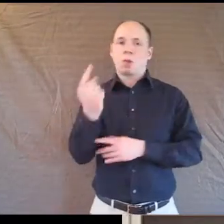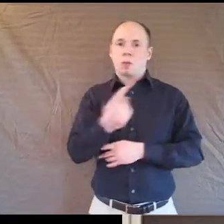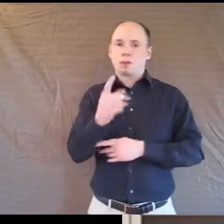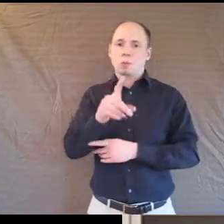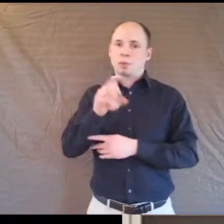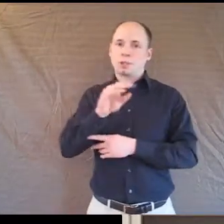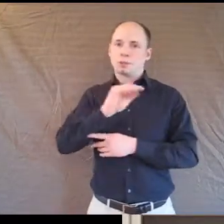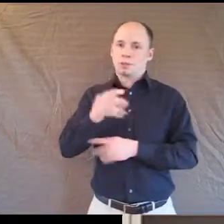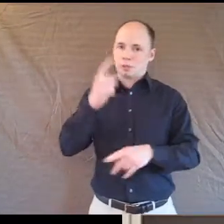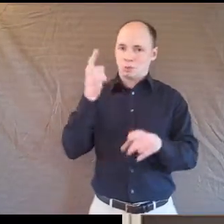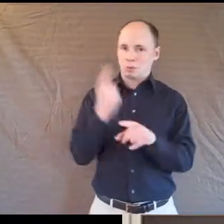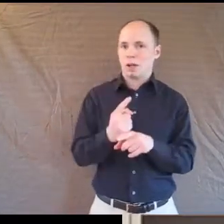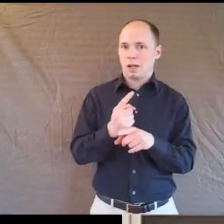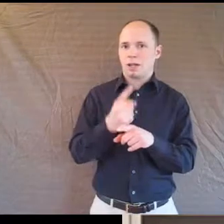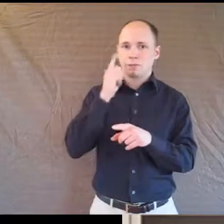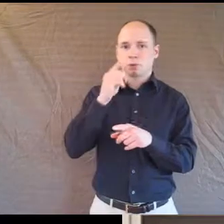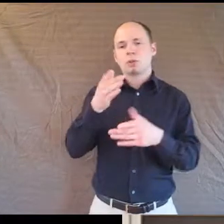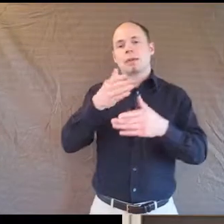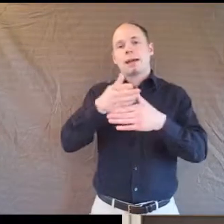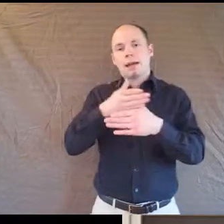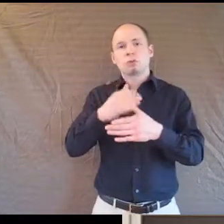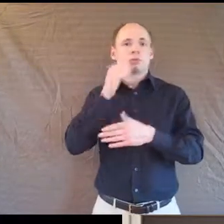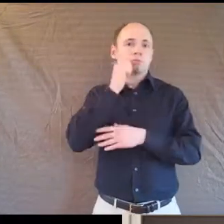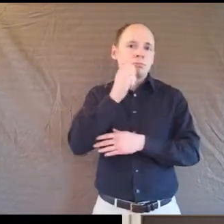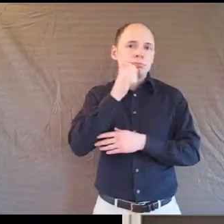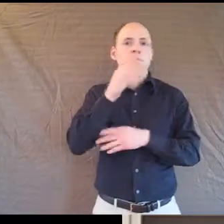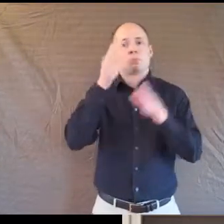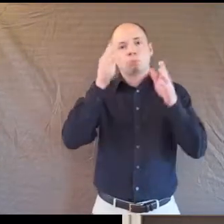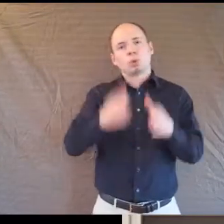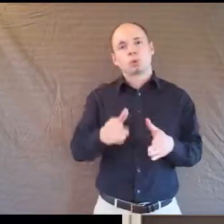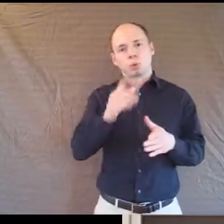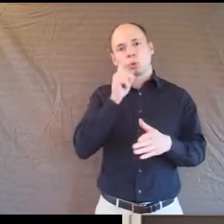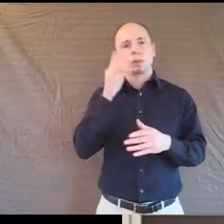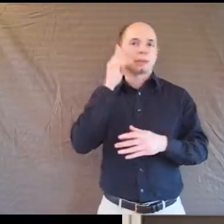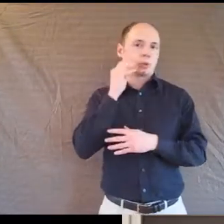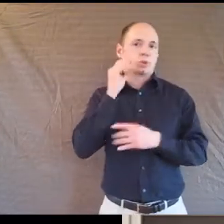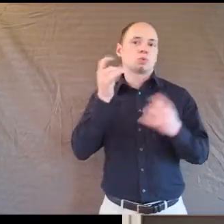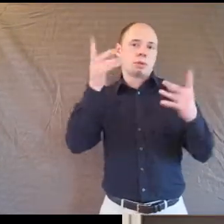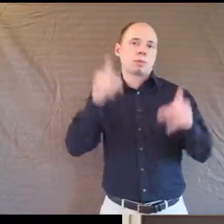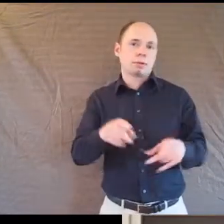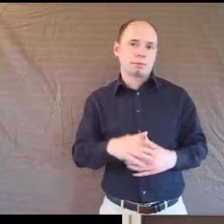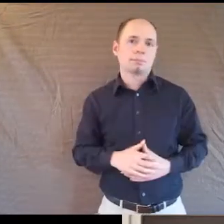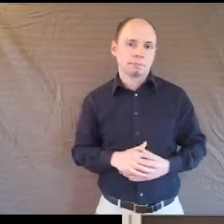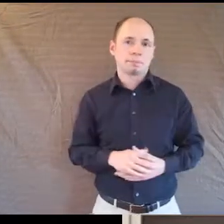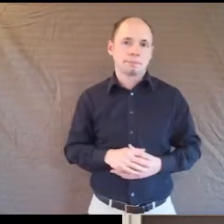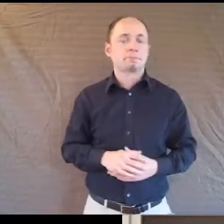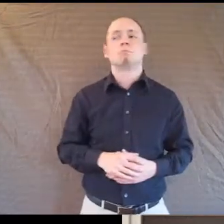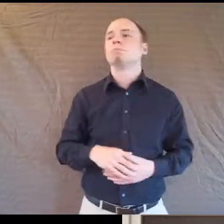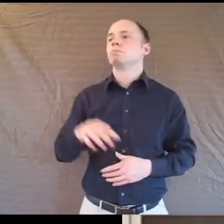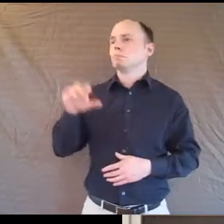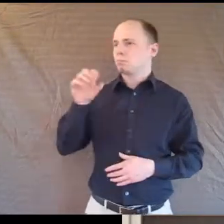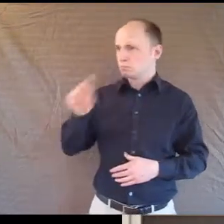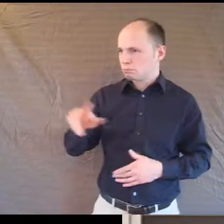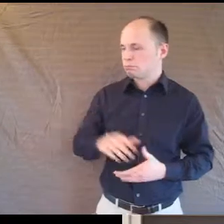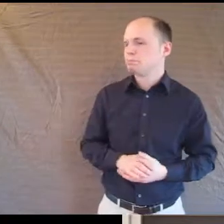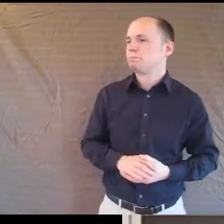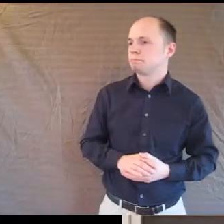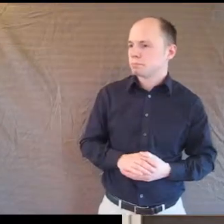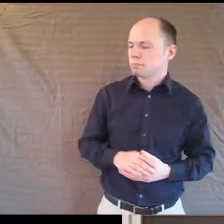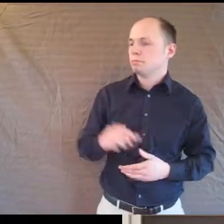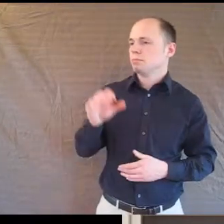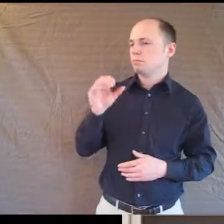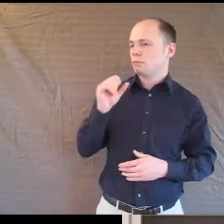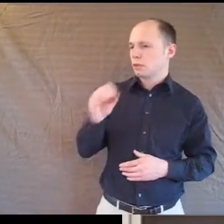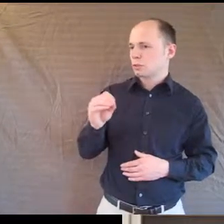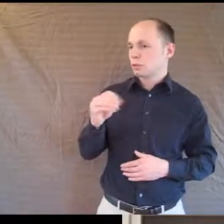conclusions for the average person who's looking to recover from the trauma. Okay. So,